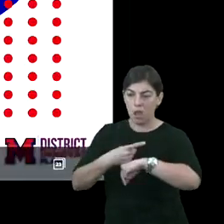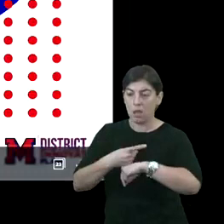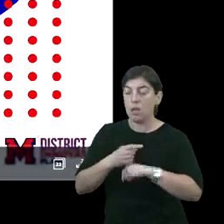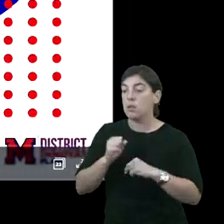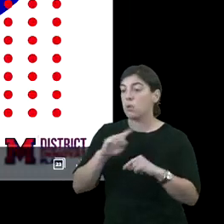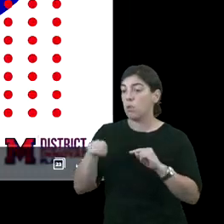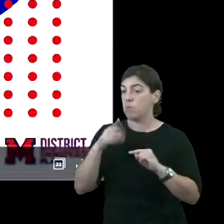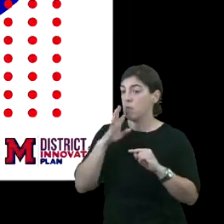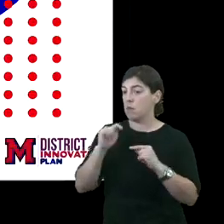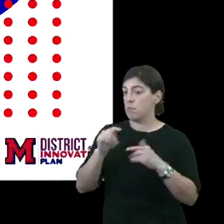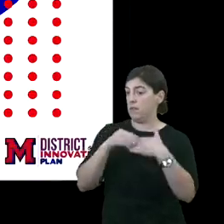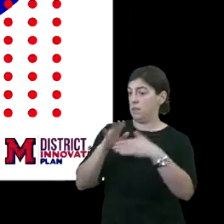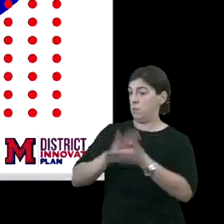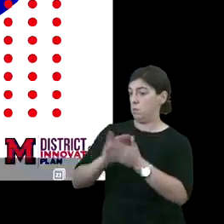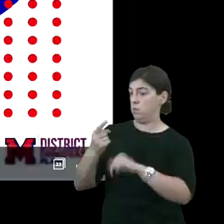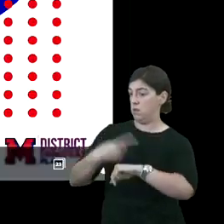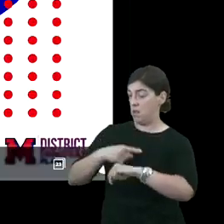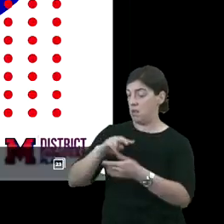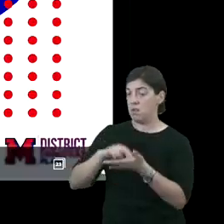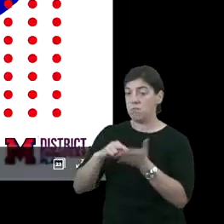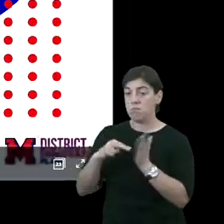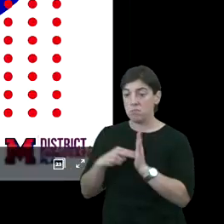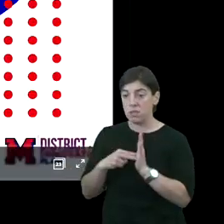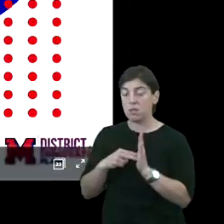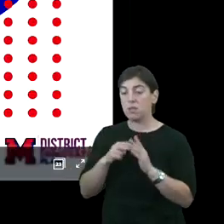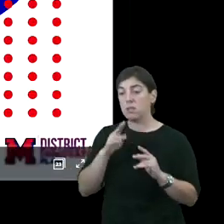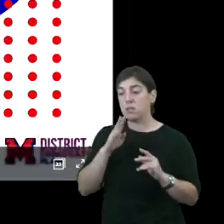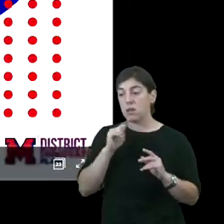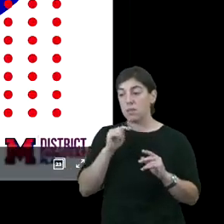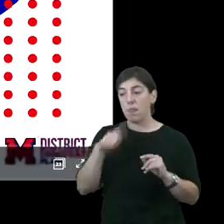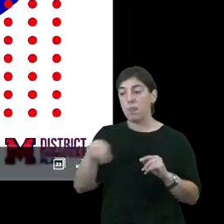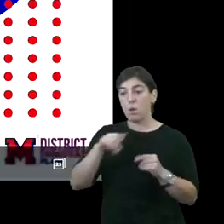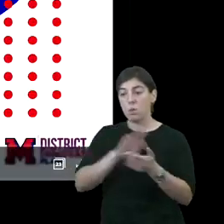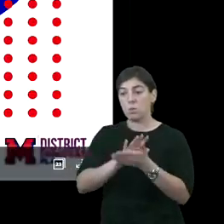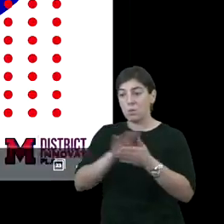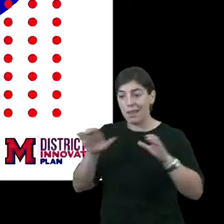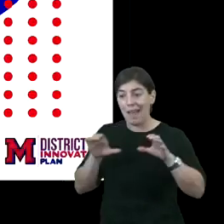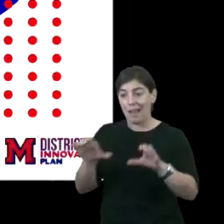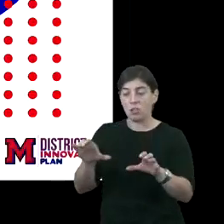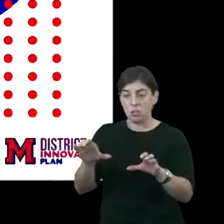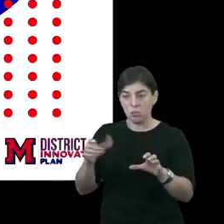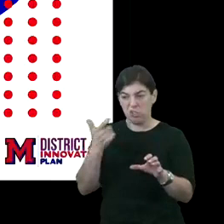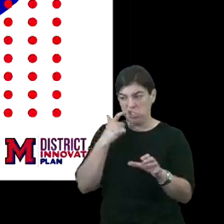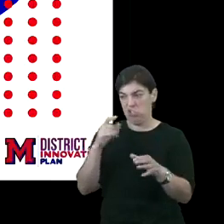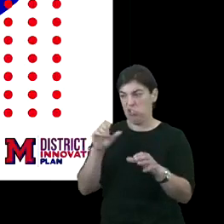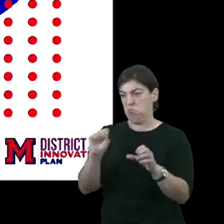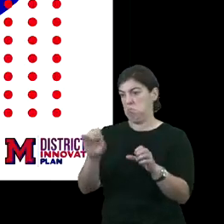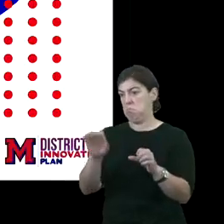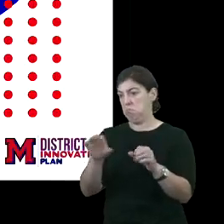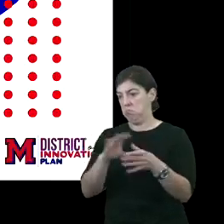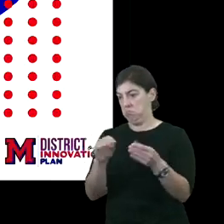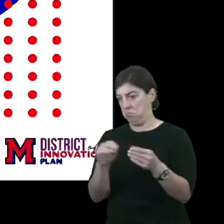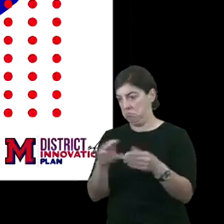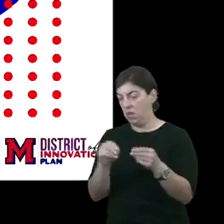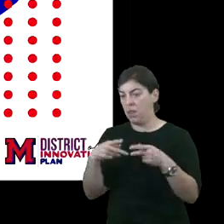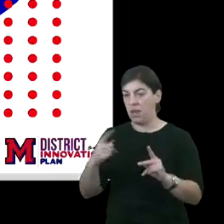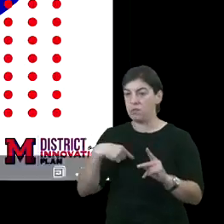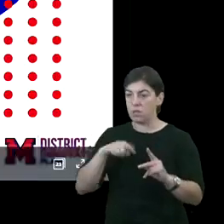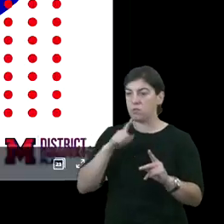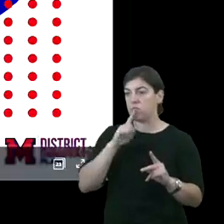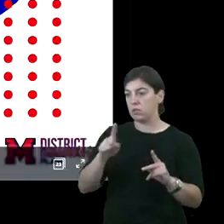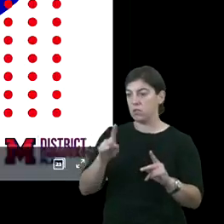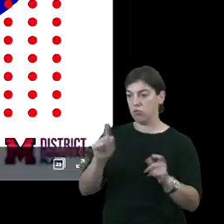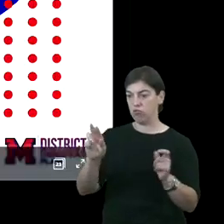we talk about flexible school day, we're really talking about those school actions that we just shared with you that allows us to really